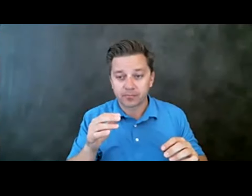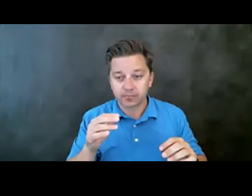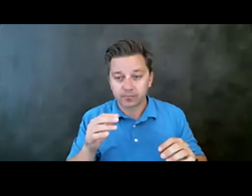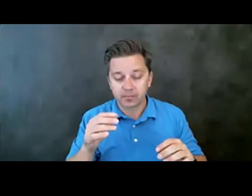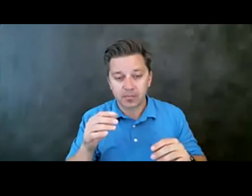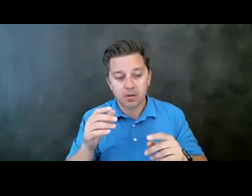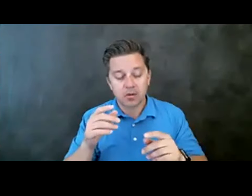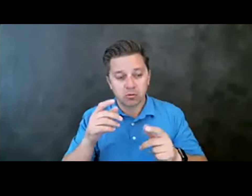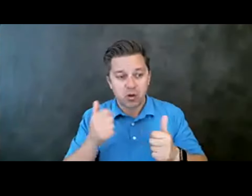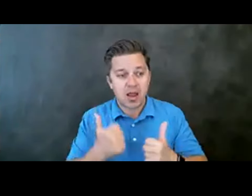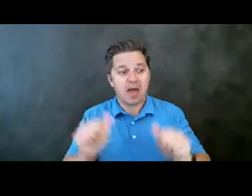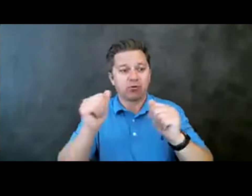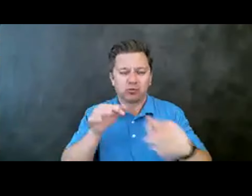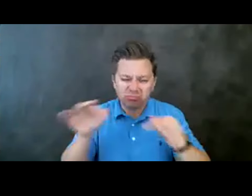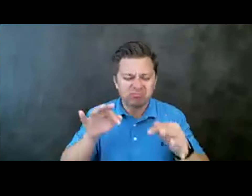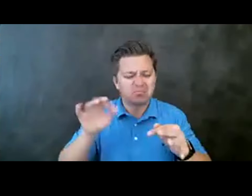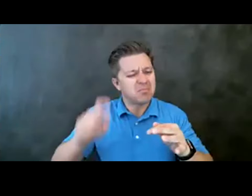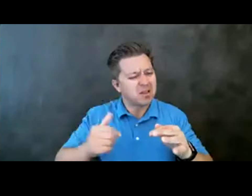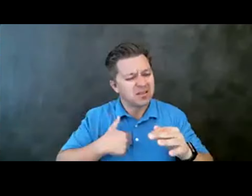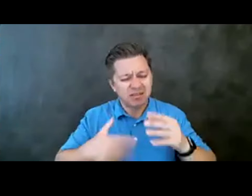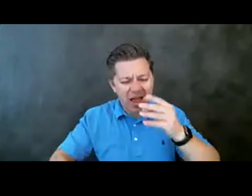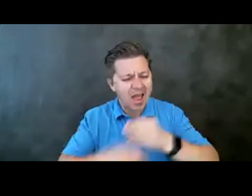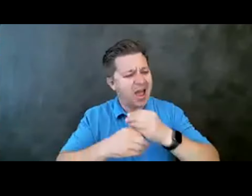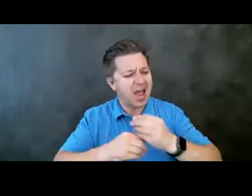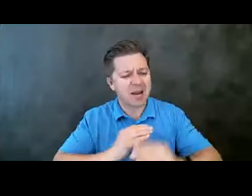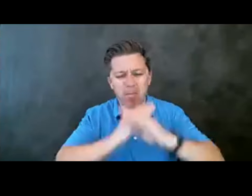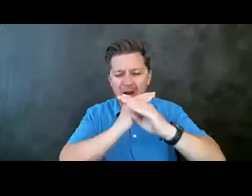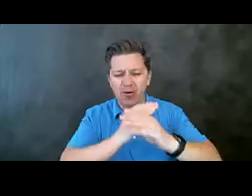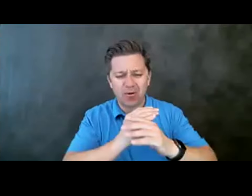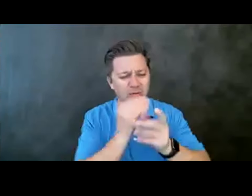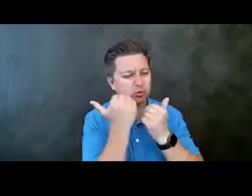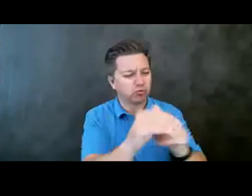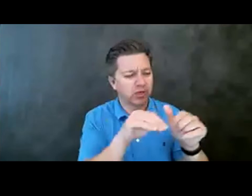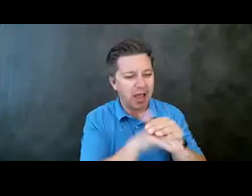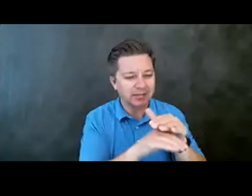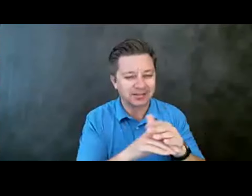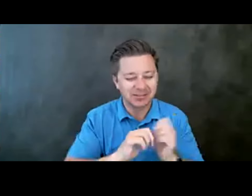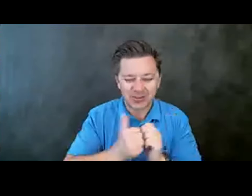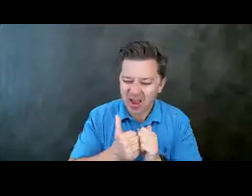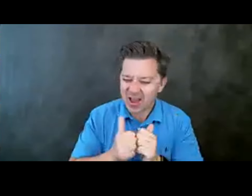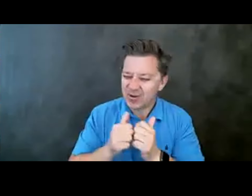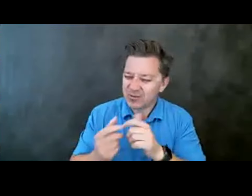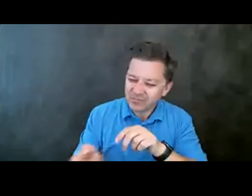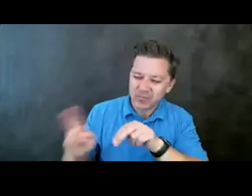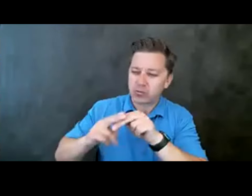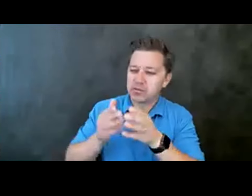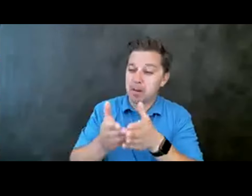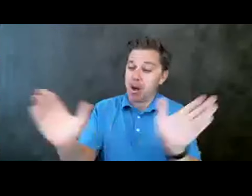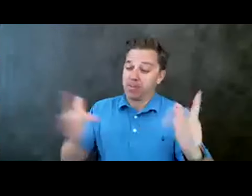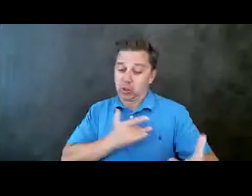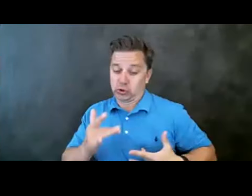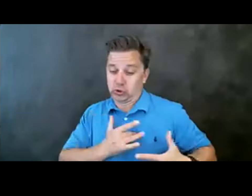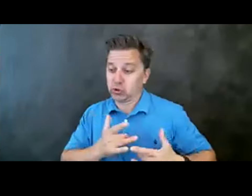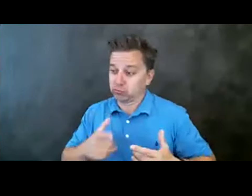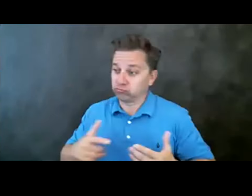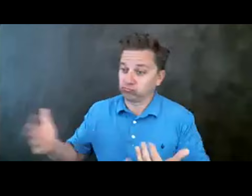for restrictive measures. So how do you raise enough public concern to get people to support